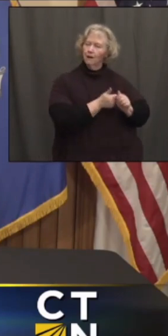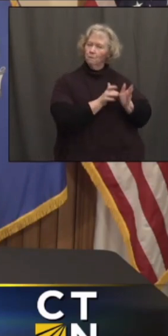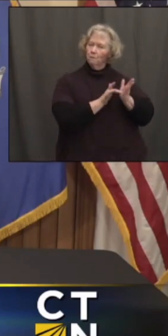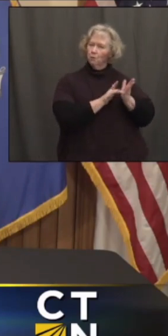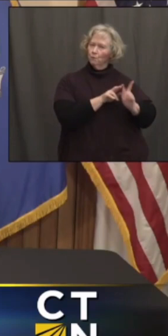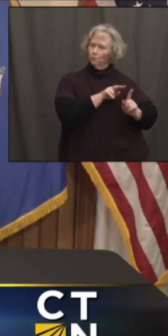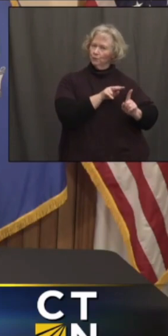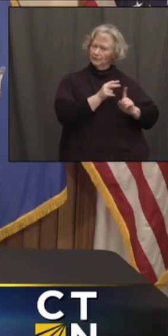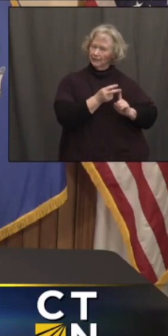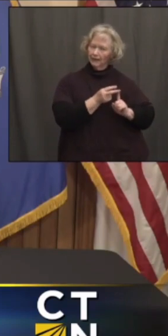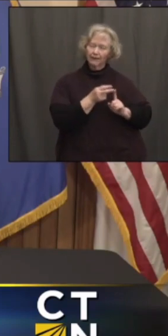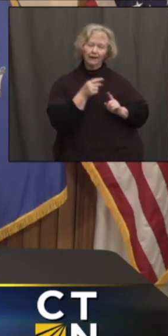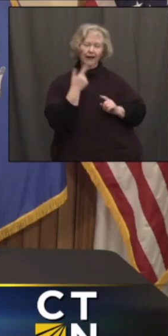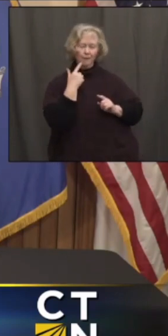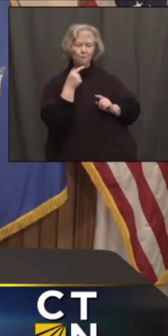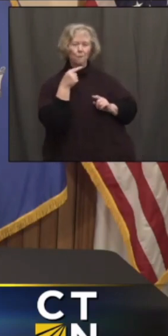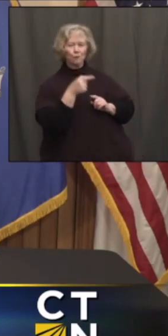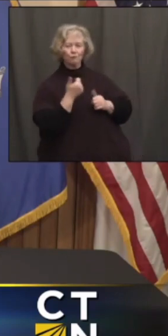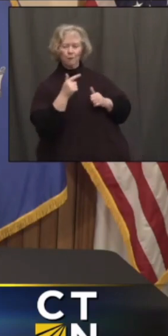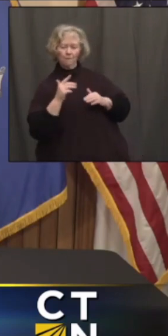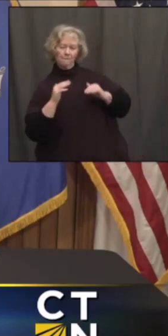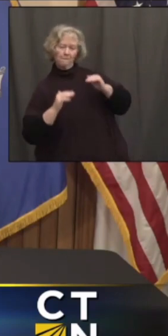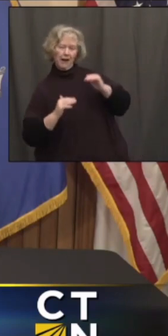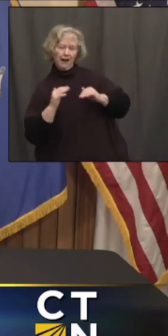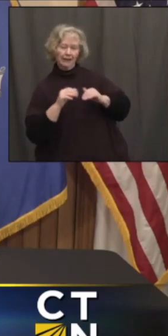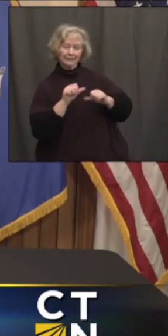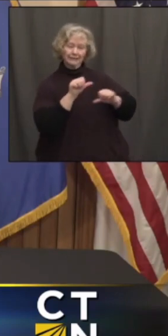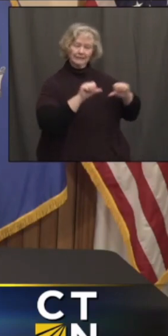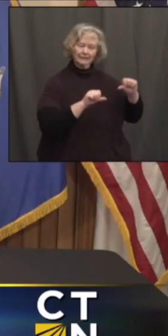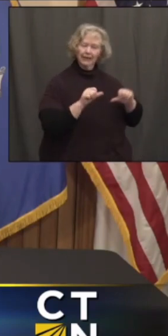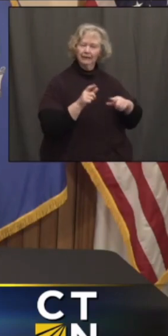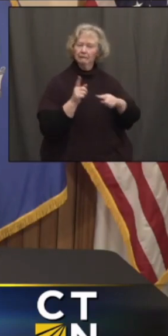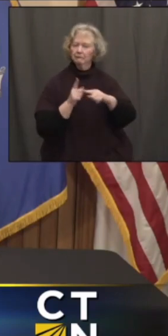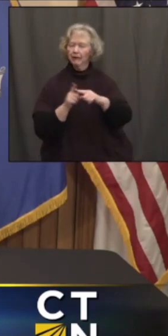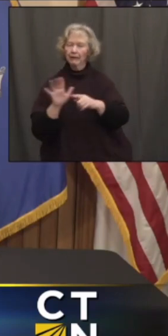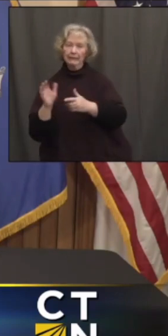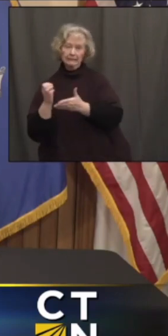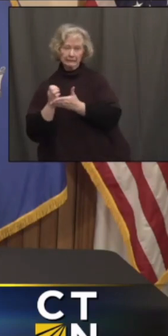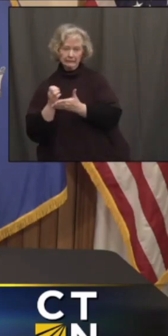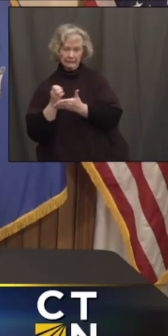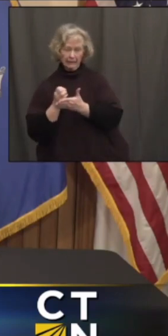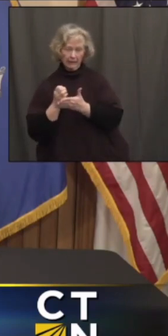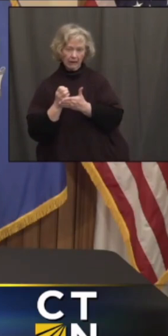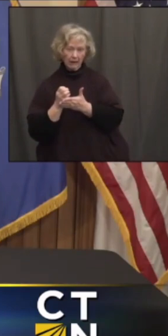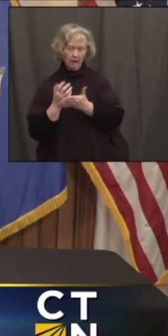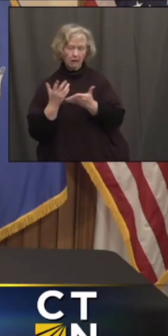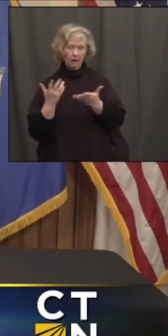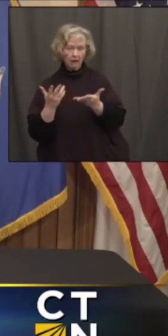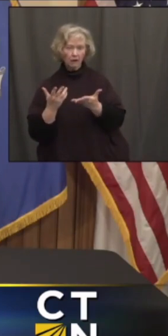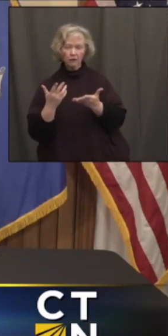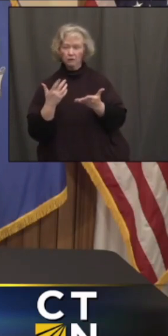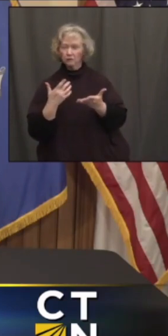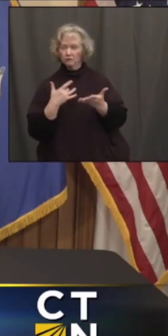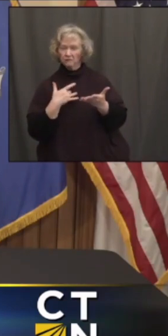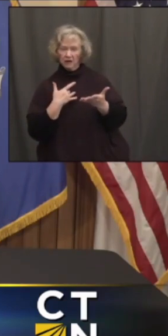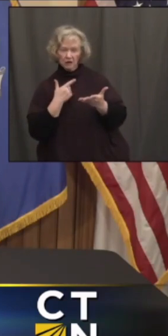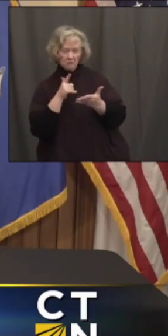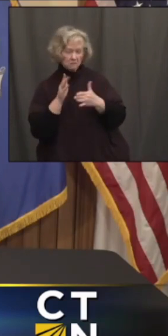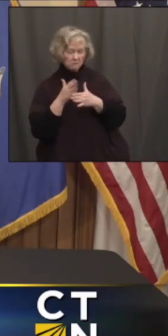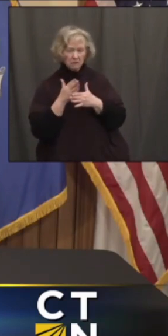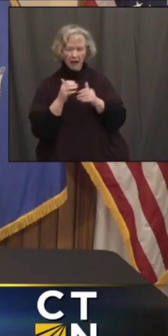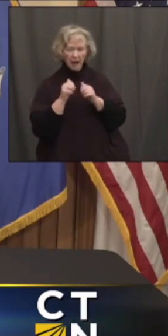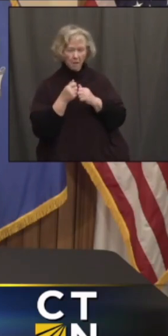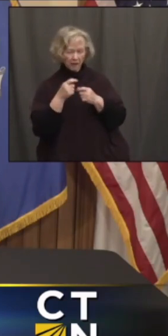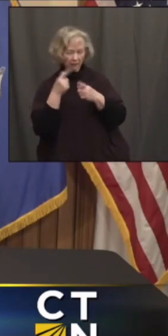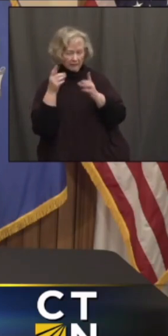perspective, while you have to balance the science as well as the economy. So can you share more on how we came to today's